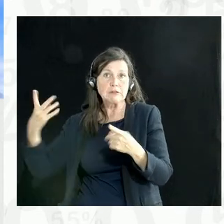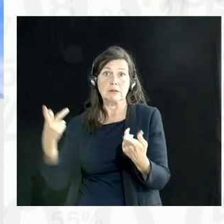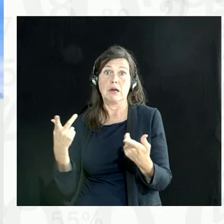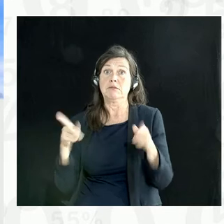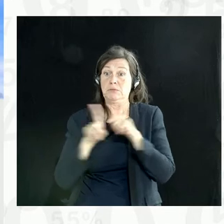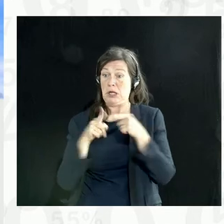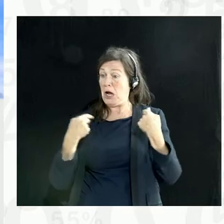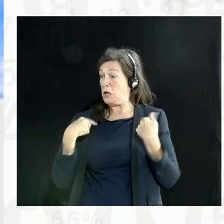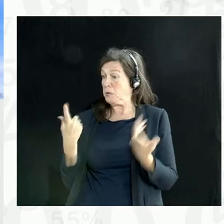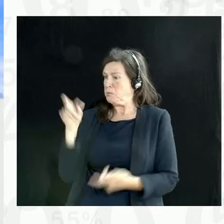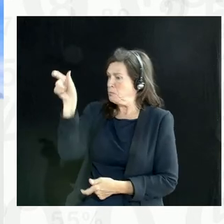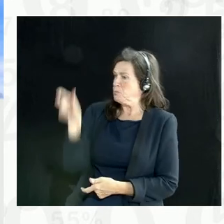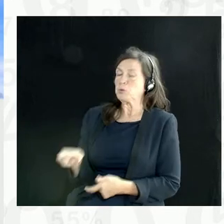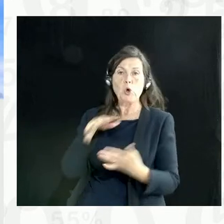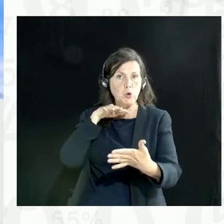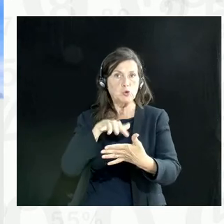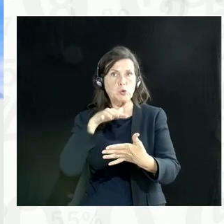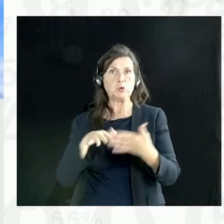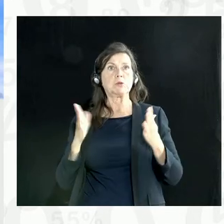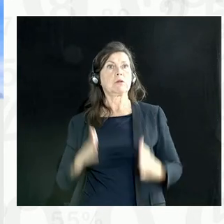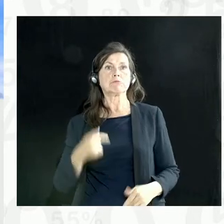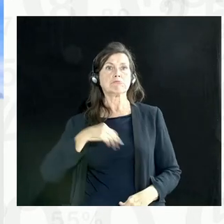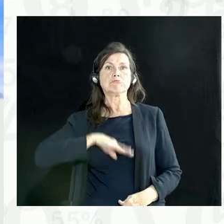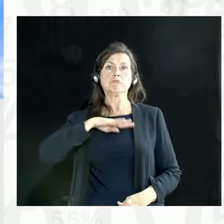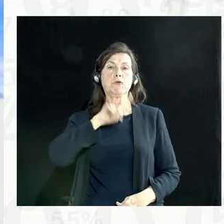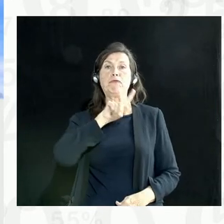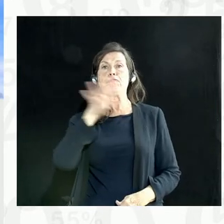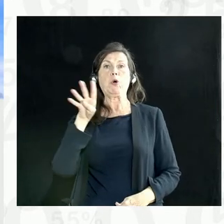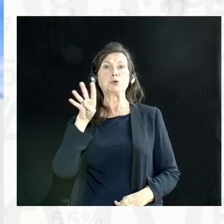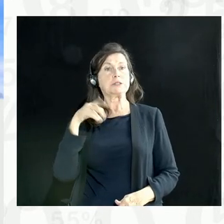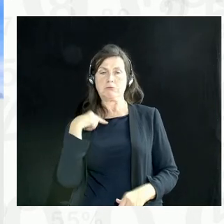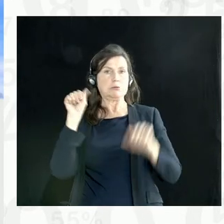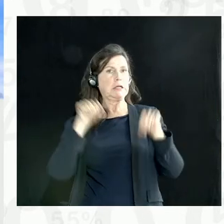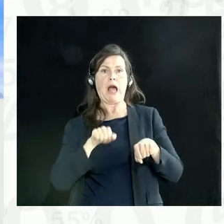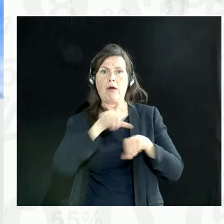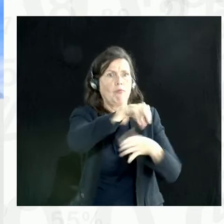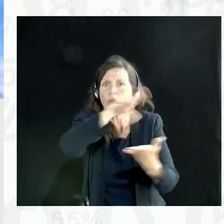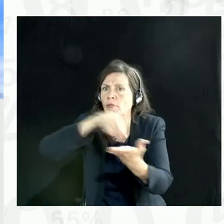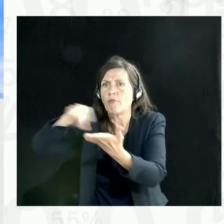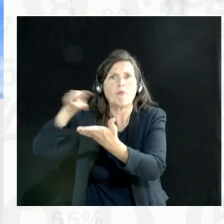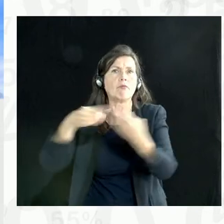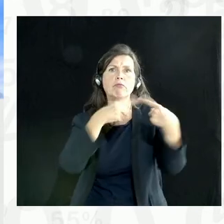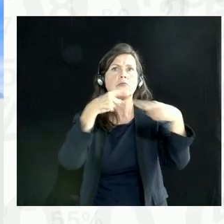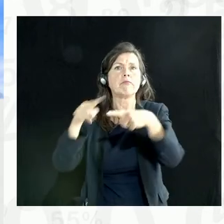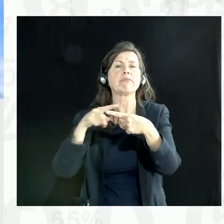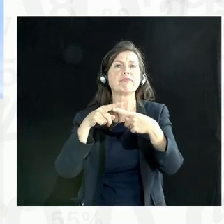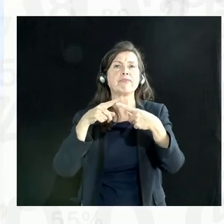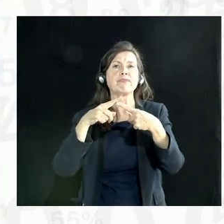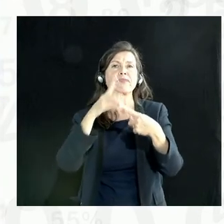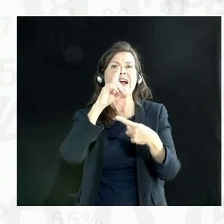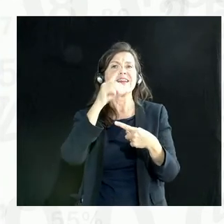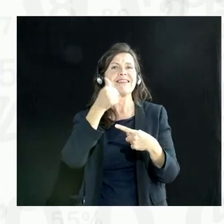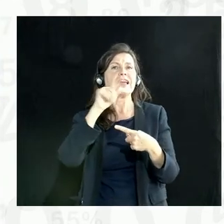old high school student can access it, you can have tiered access. So you can have gradations